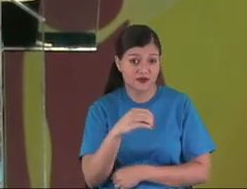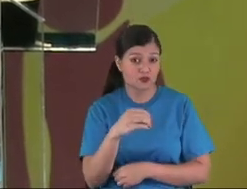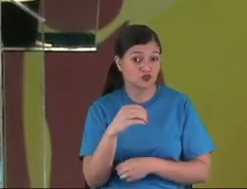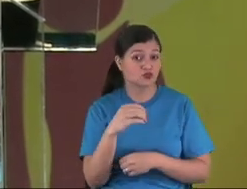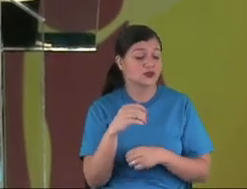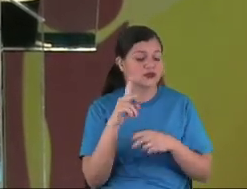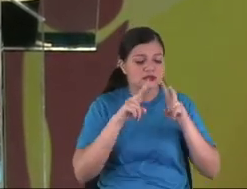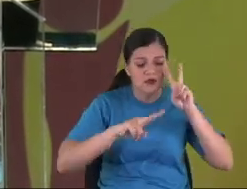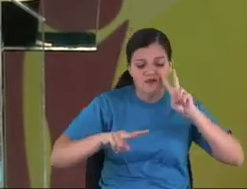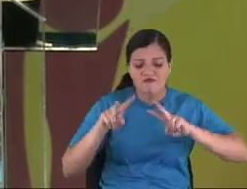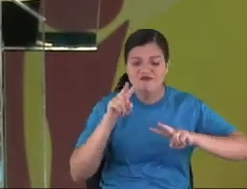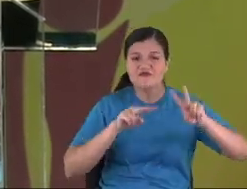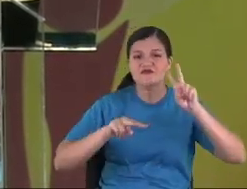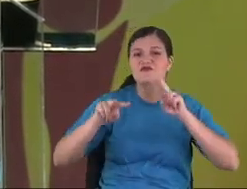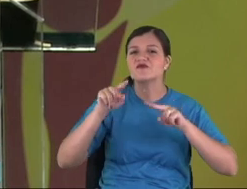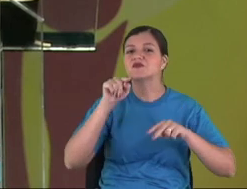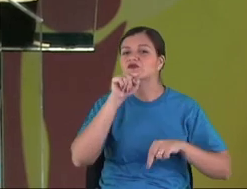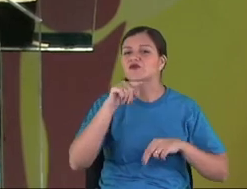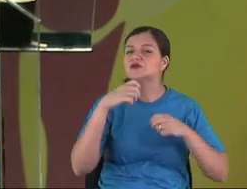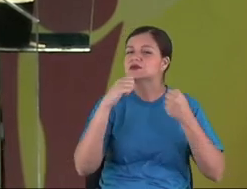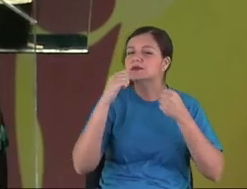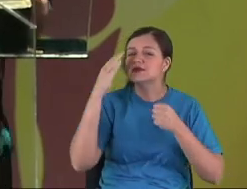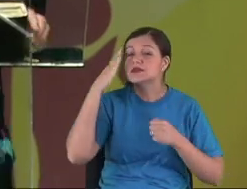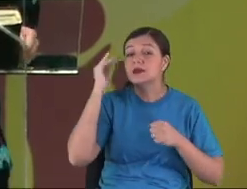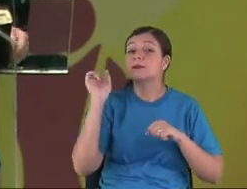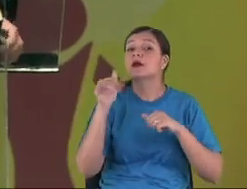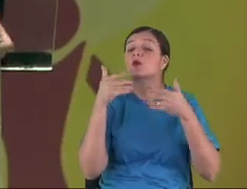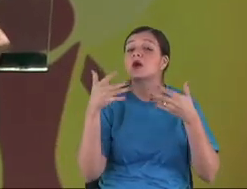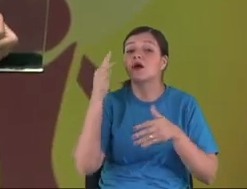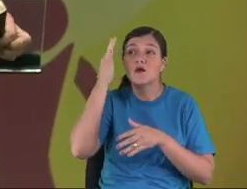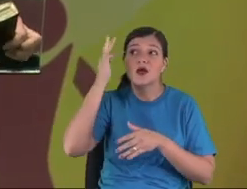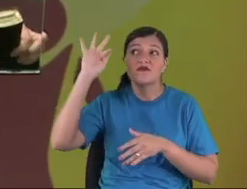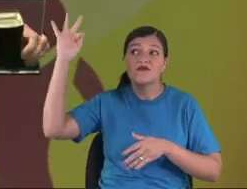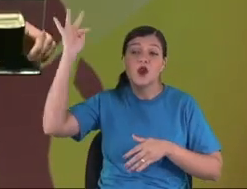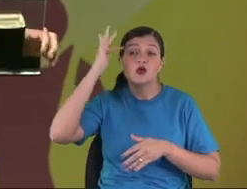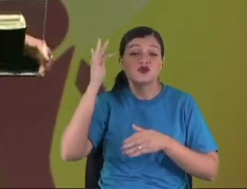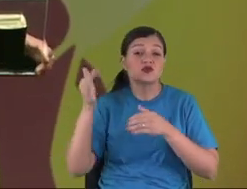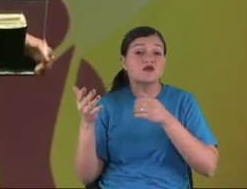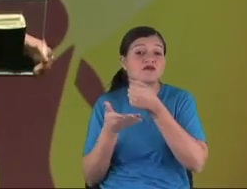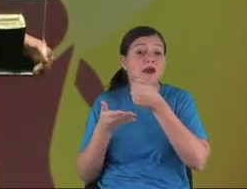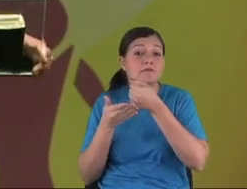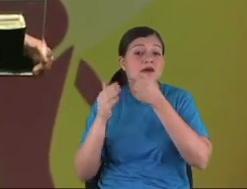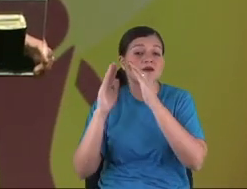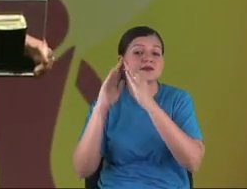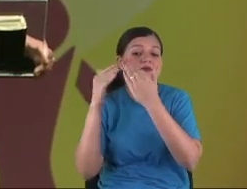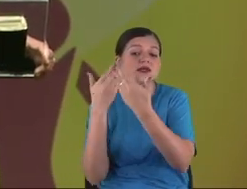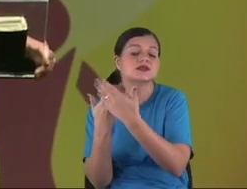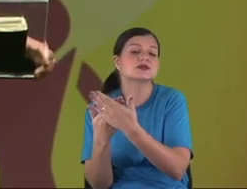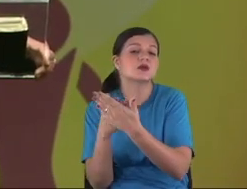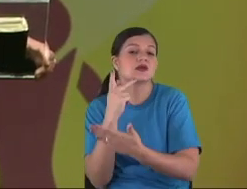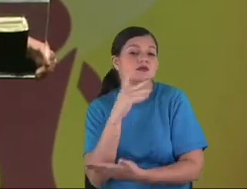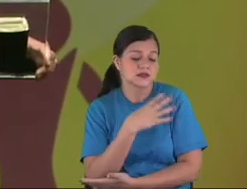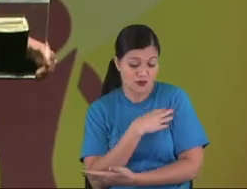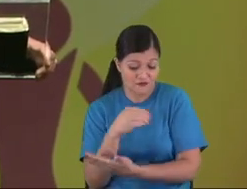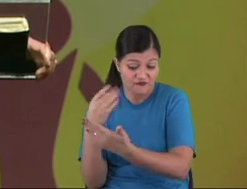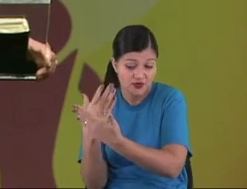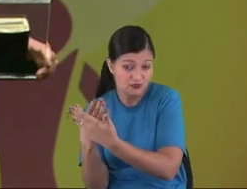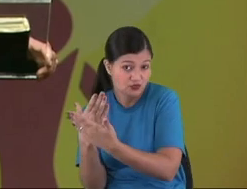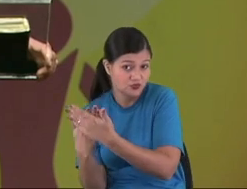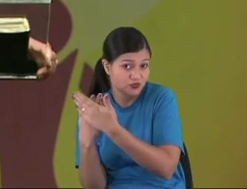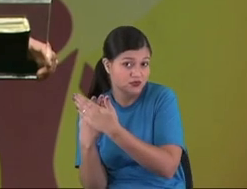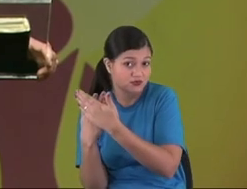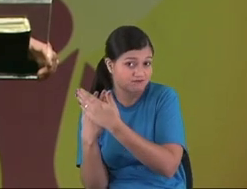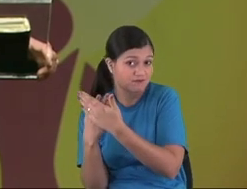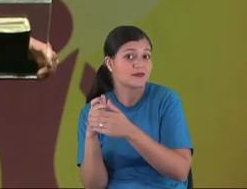put inside their minds. You need to know the philosophy of the school that kids are